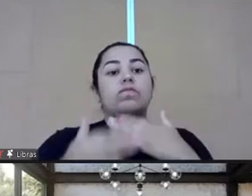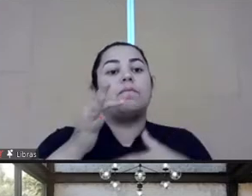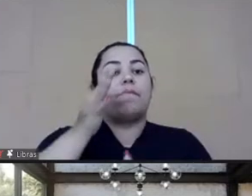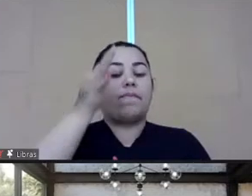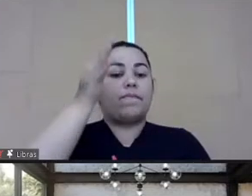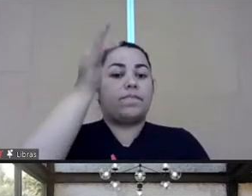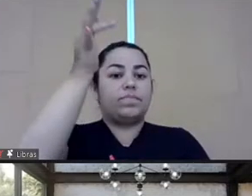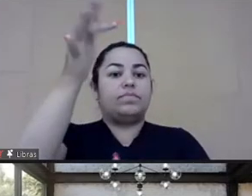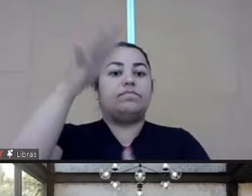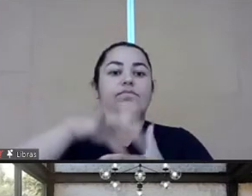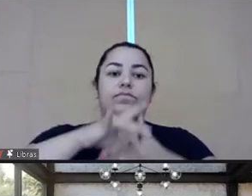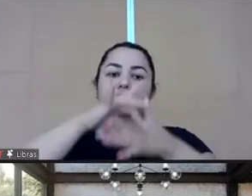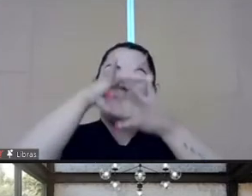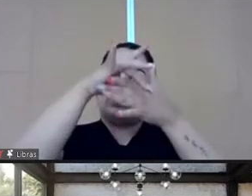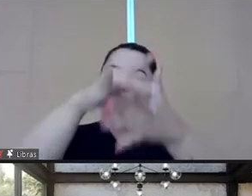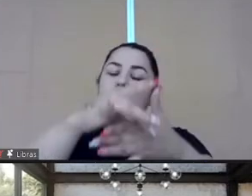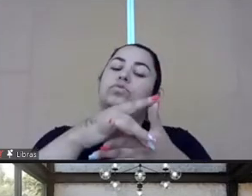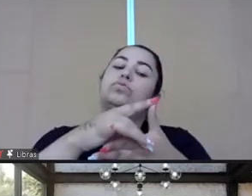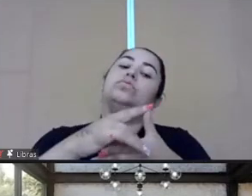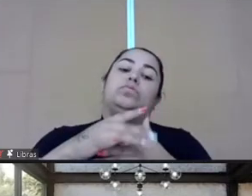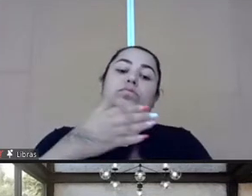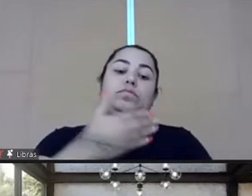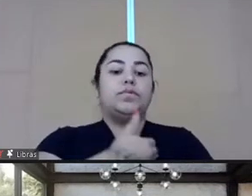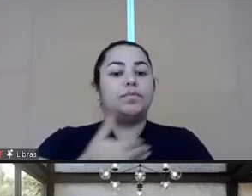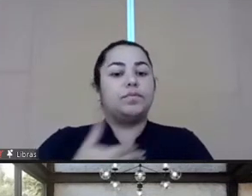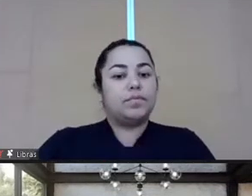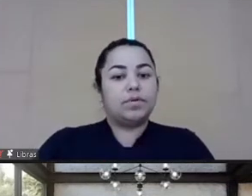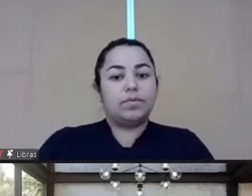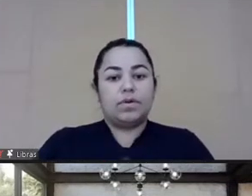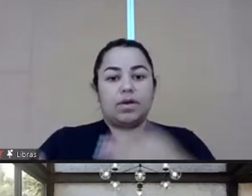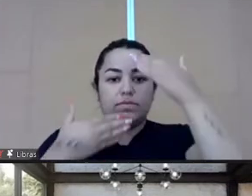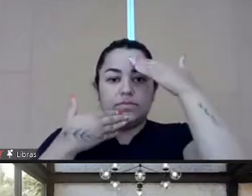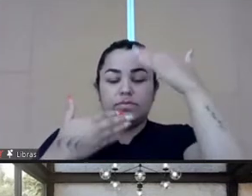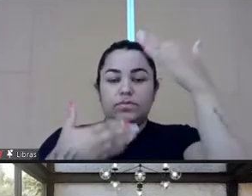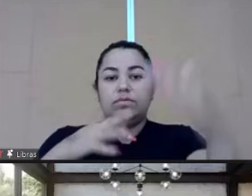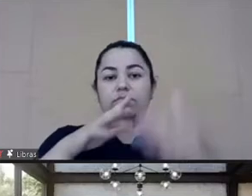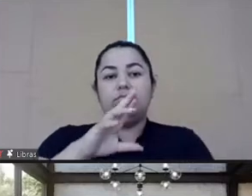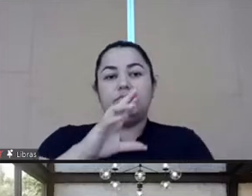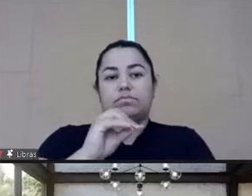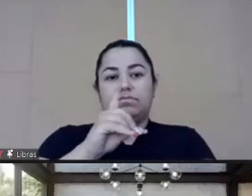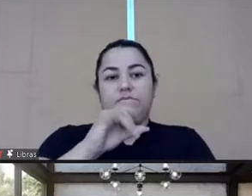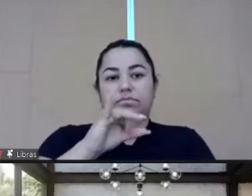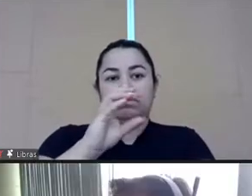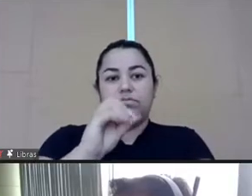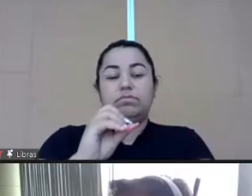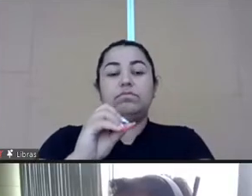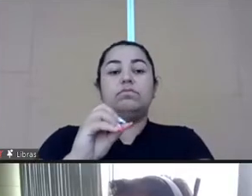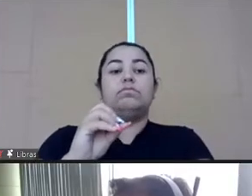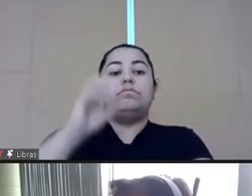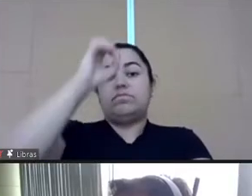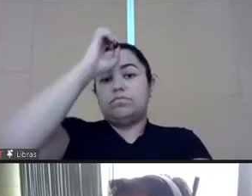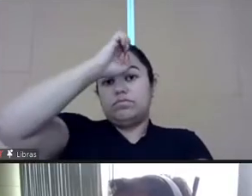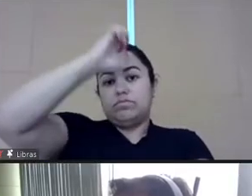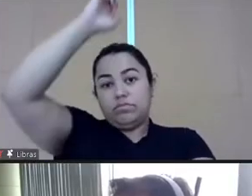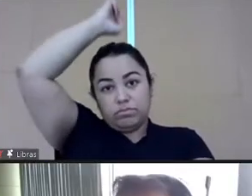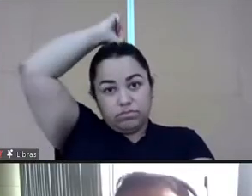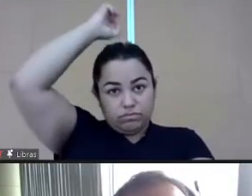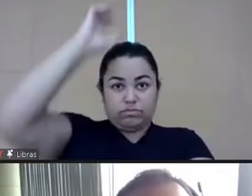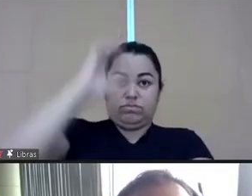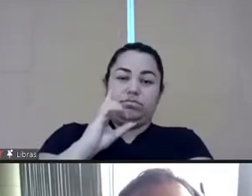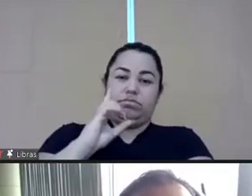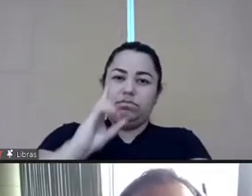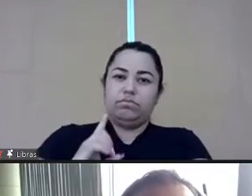another. We're going to talk about structure and leadership in the public sector. We would like to thank